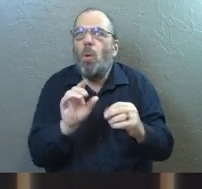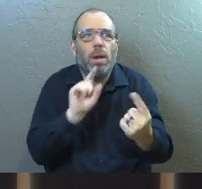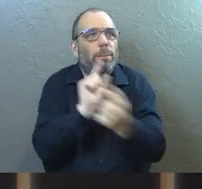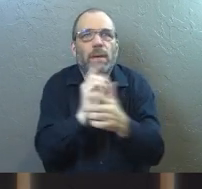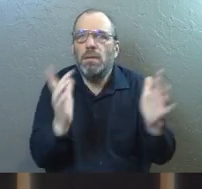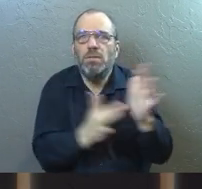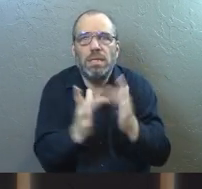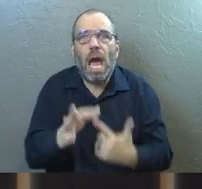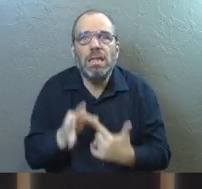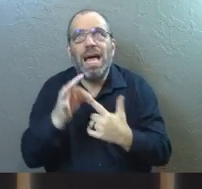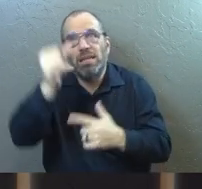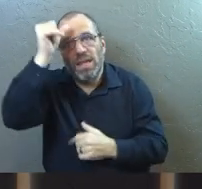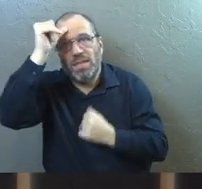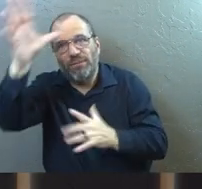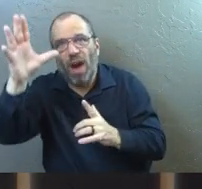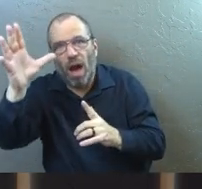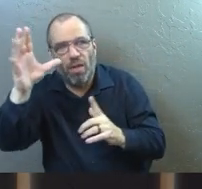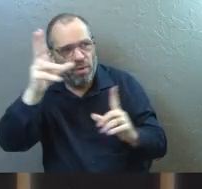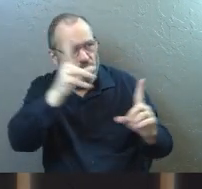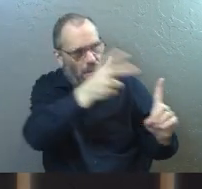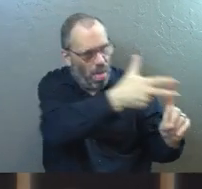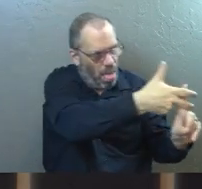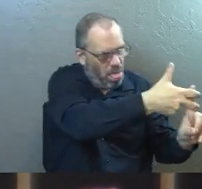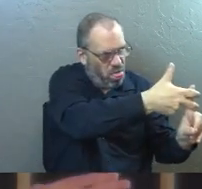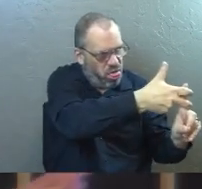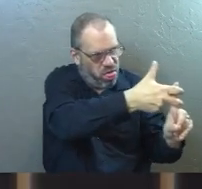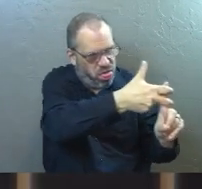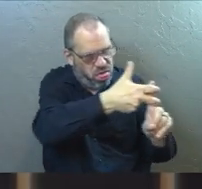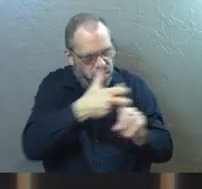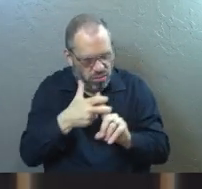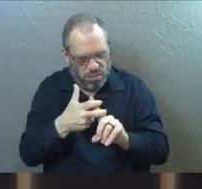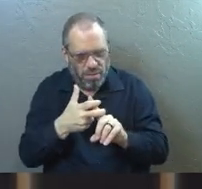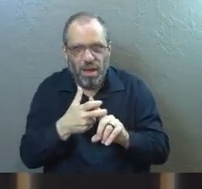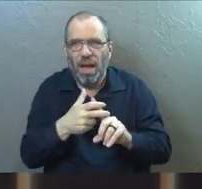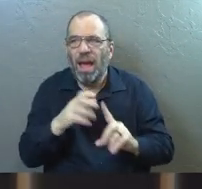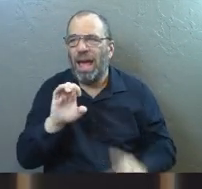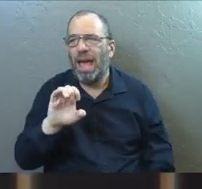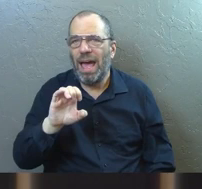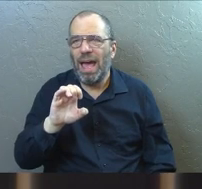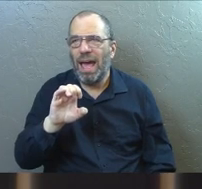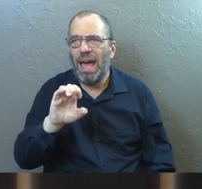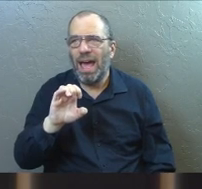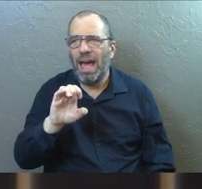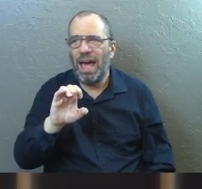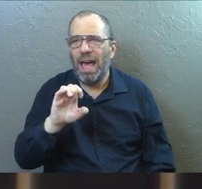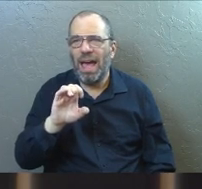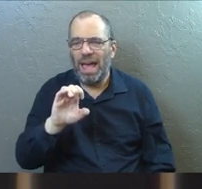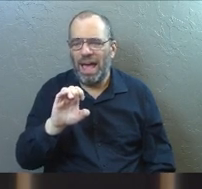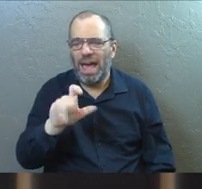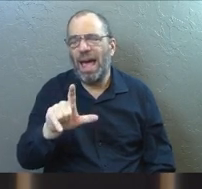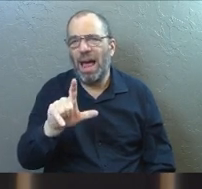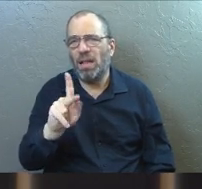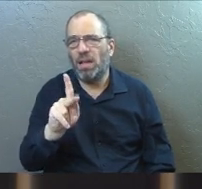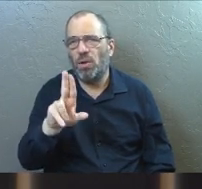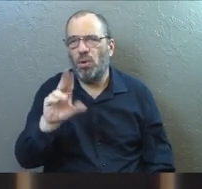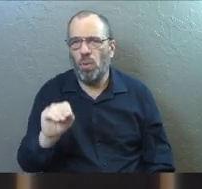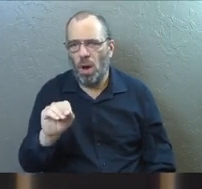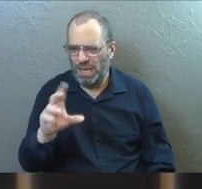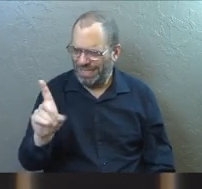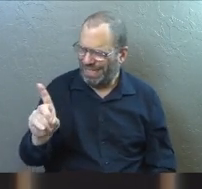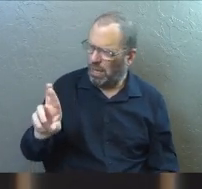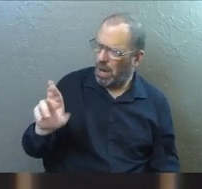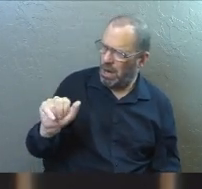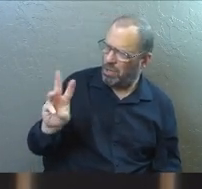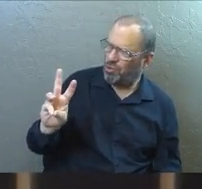come to Jesus unless the father draws them. And I love that. Helkuo. Helkuo is the Greek word that's behind that word